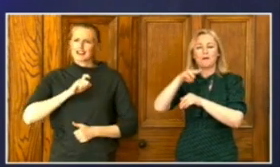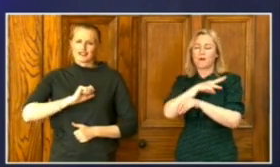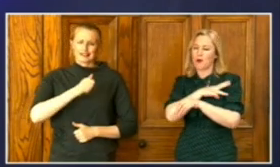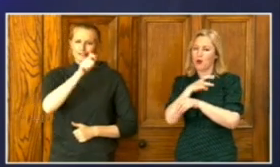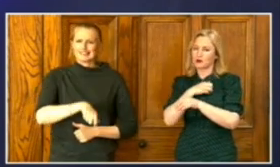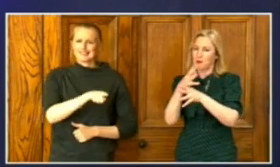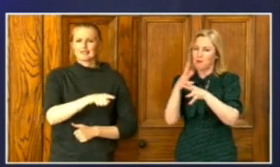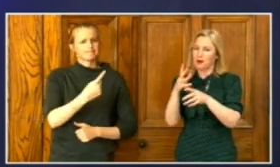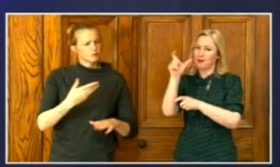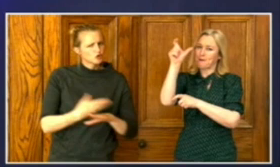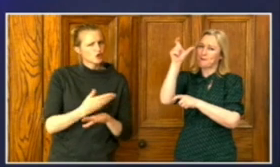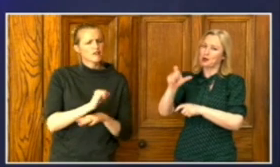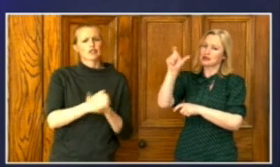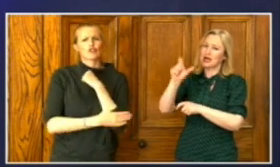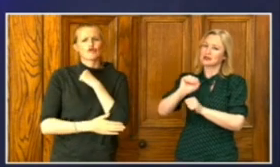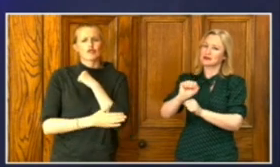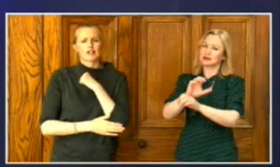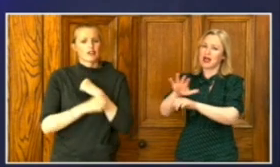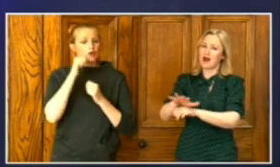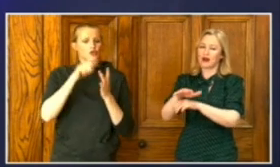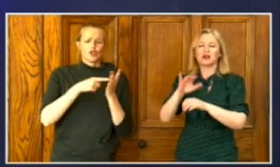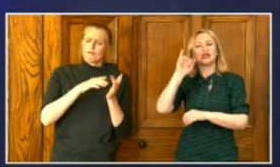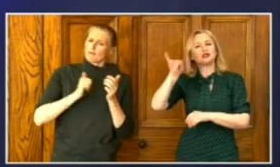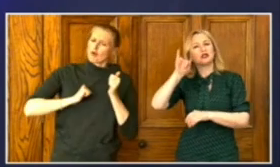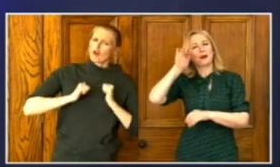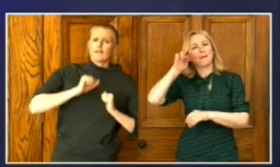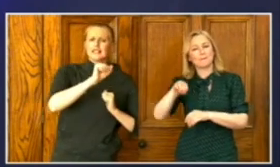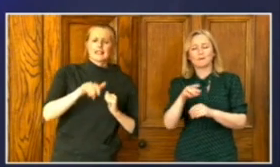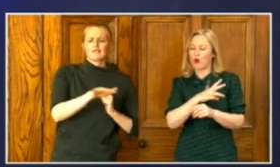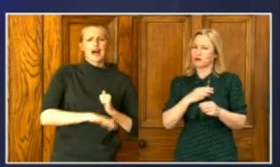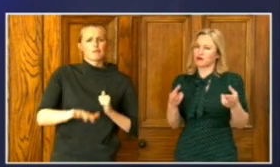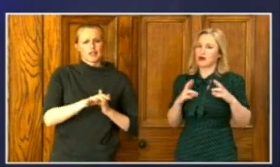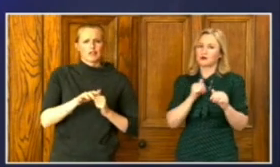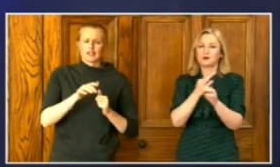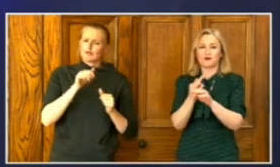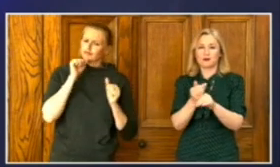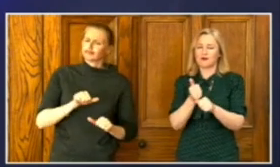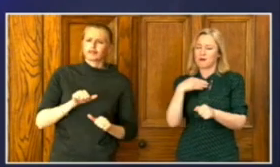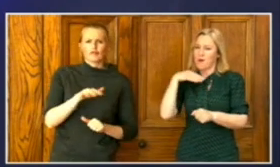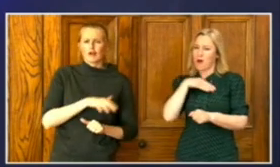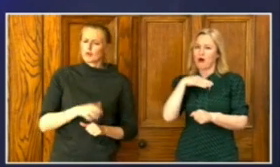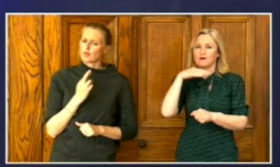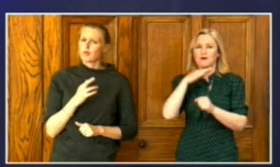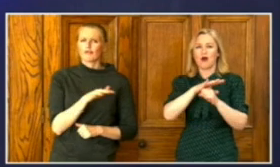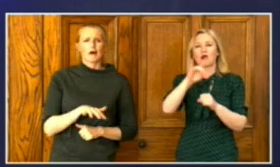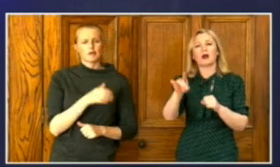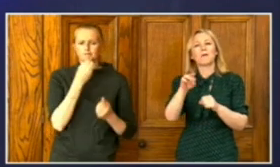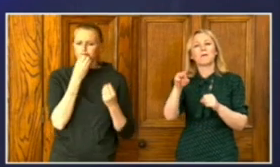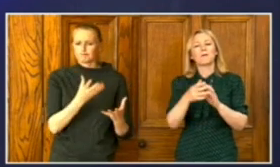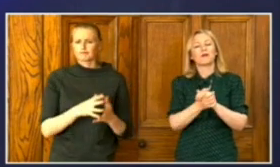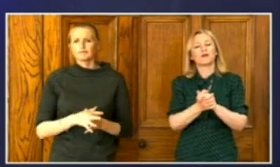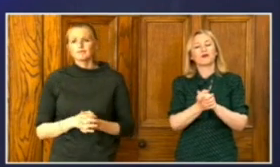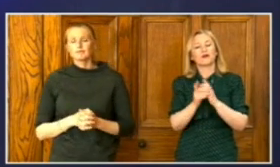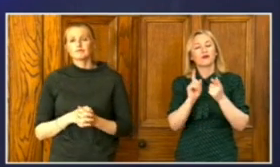I know Jim was incredibly proud of his family and they were so important to him. I also want to